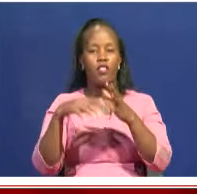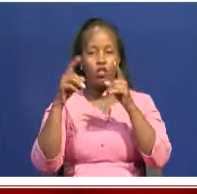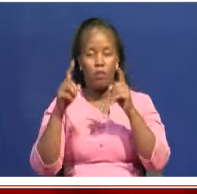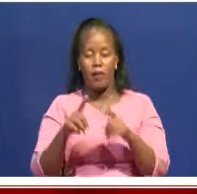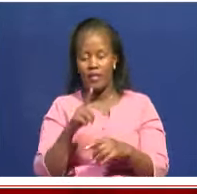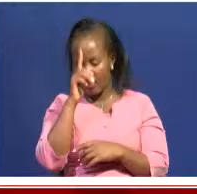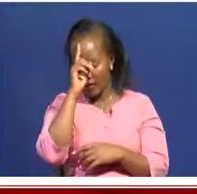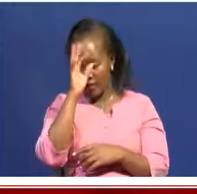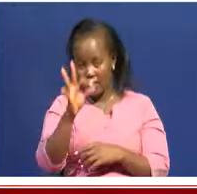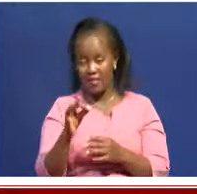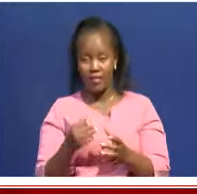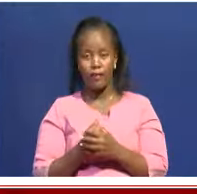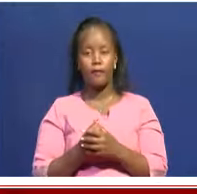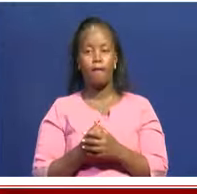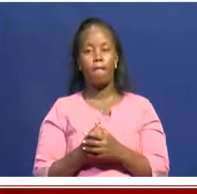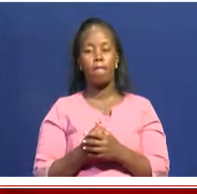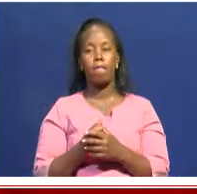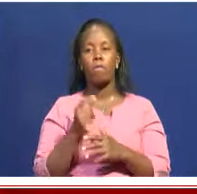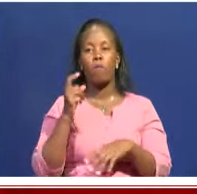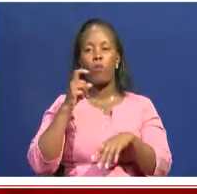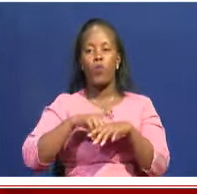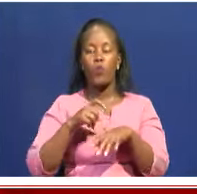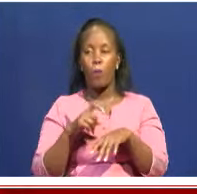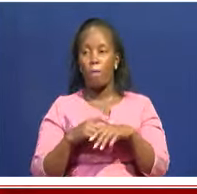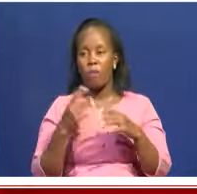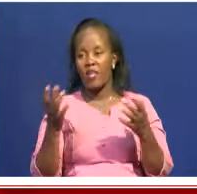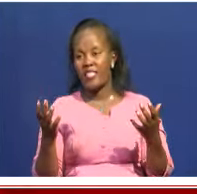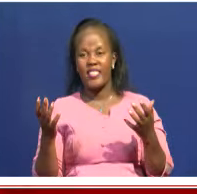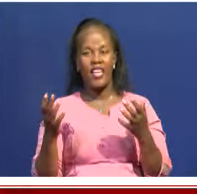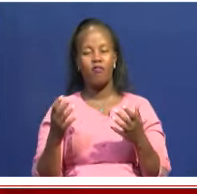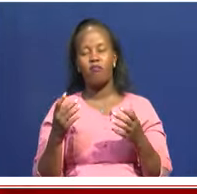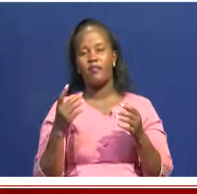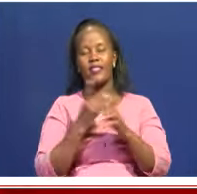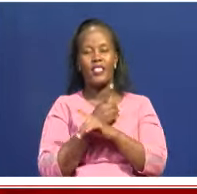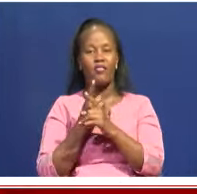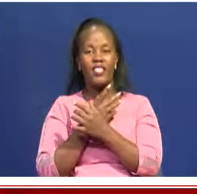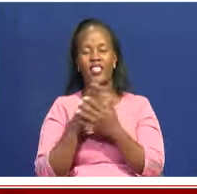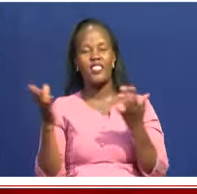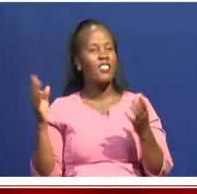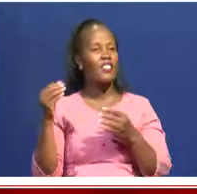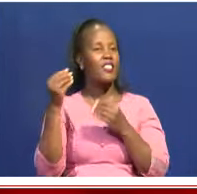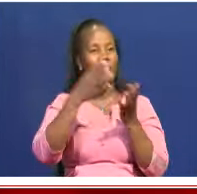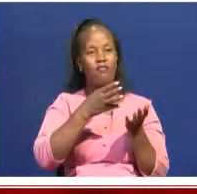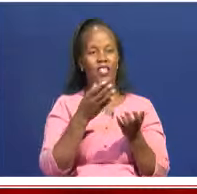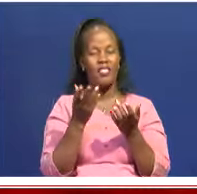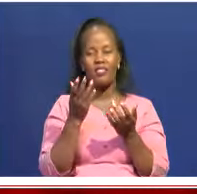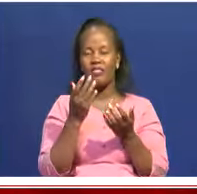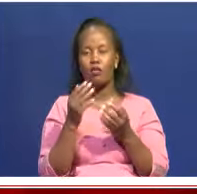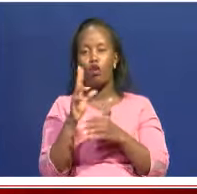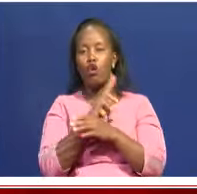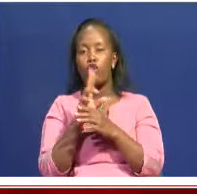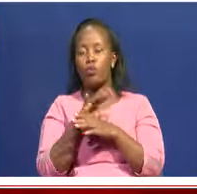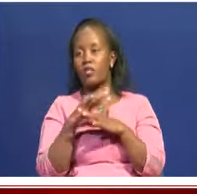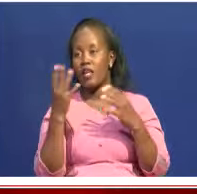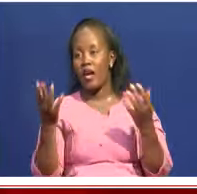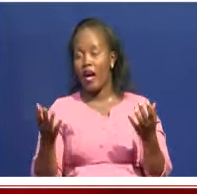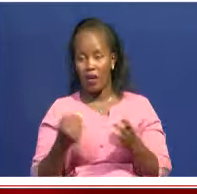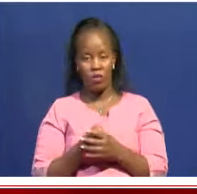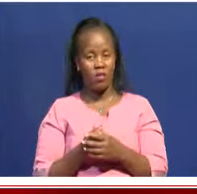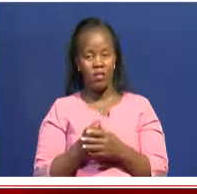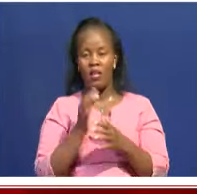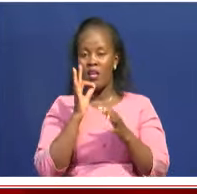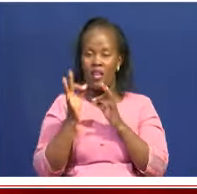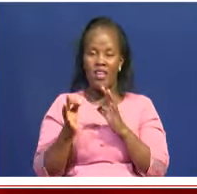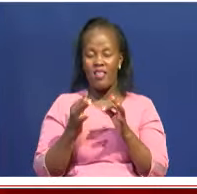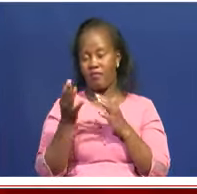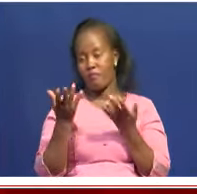And not just take seriously. Because once we are given back our objects, where are we going to put them? That's a conversation we need to have. Okay, so are you going to give